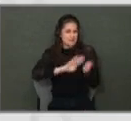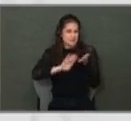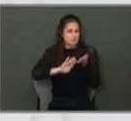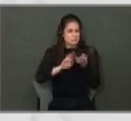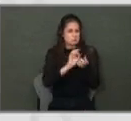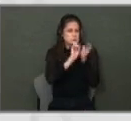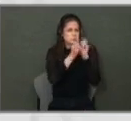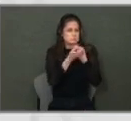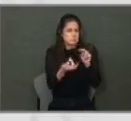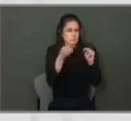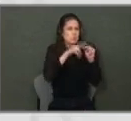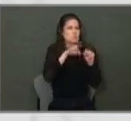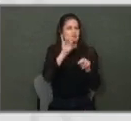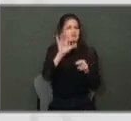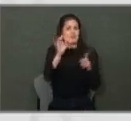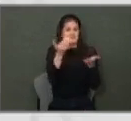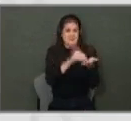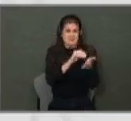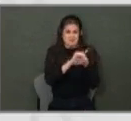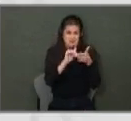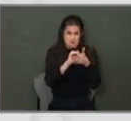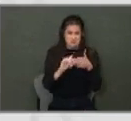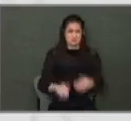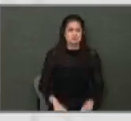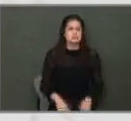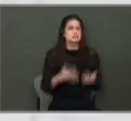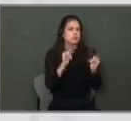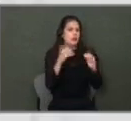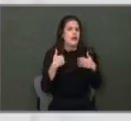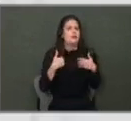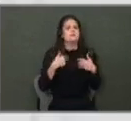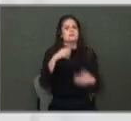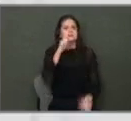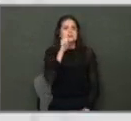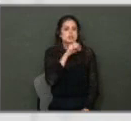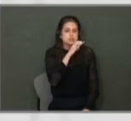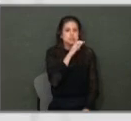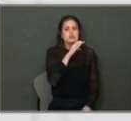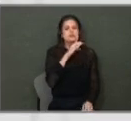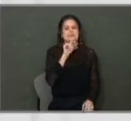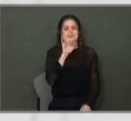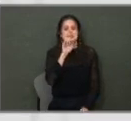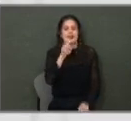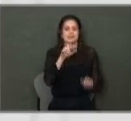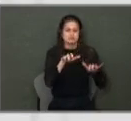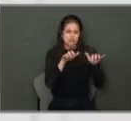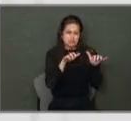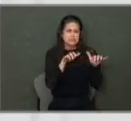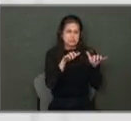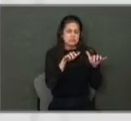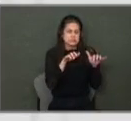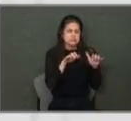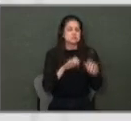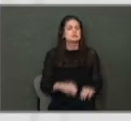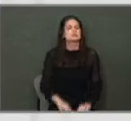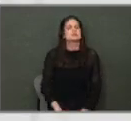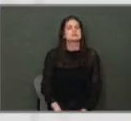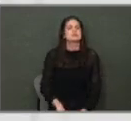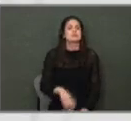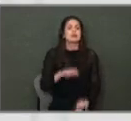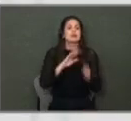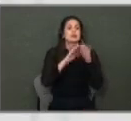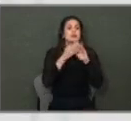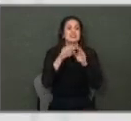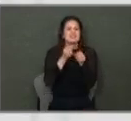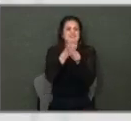$85,000. Now, we still have things like the senior tax freeze in place. And all told, the city in next year's